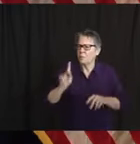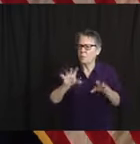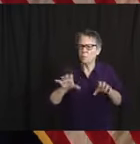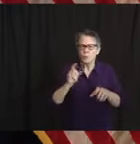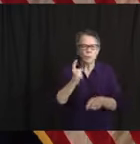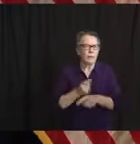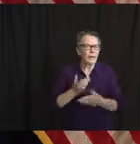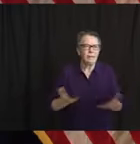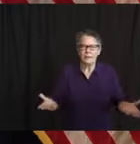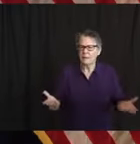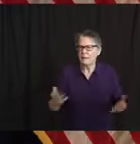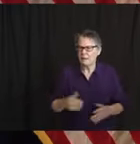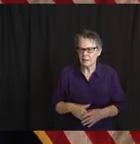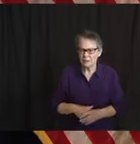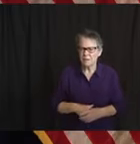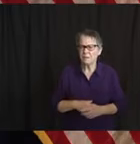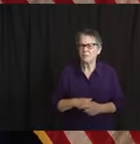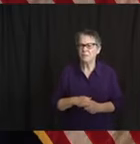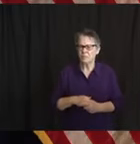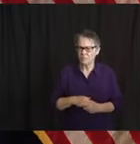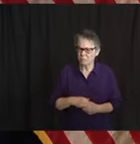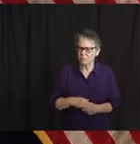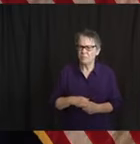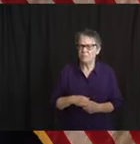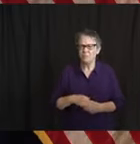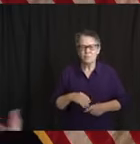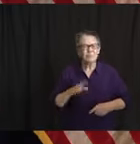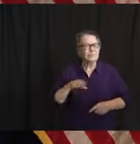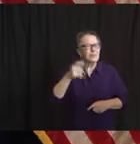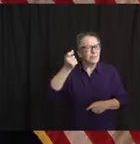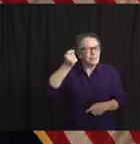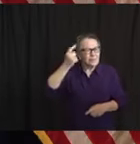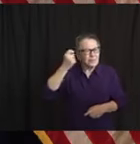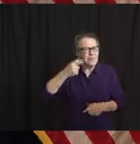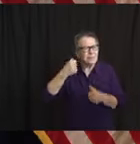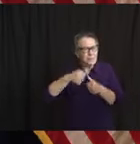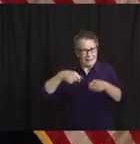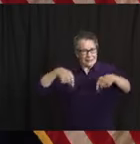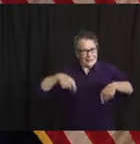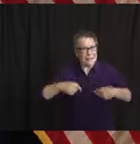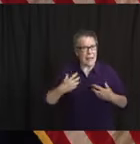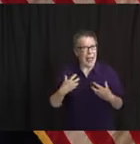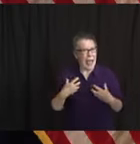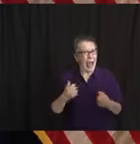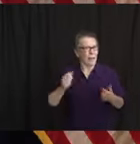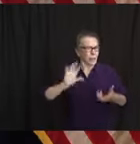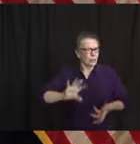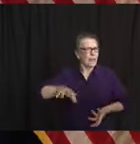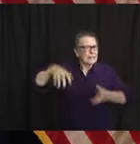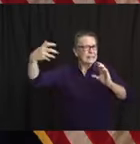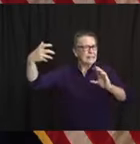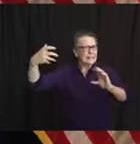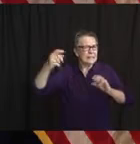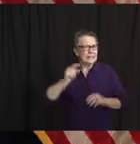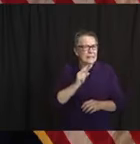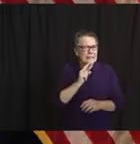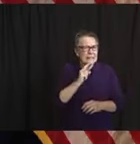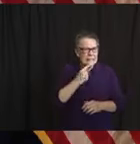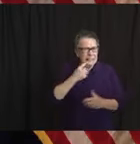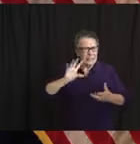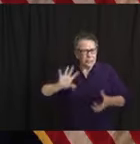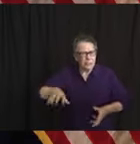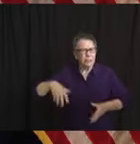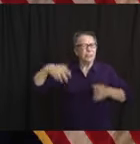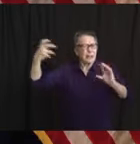This is a health crisis, unlike any we've faced, and an economic crisis, unlike any we've faced. We understand both of those points. But you